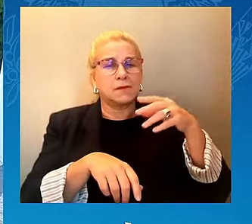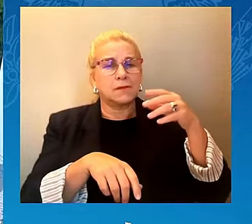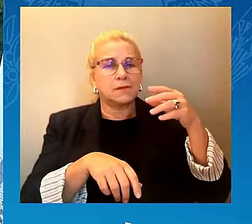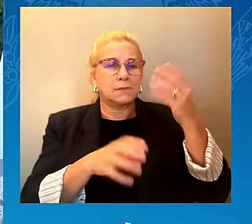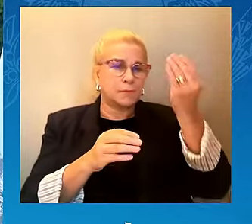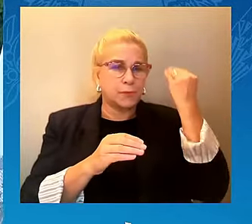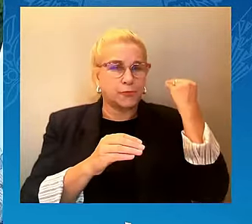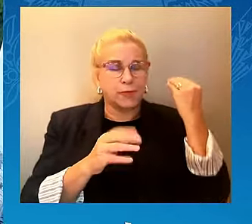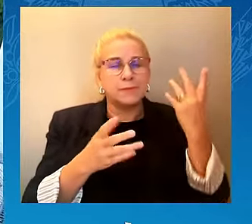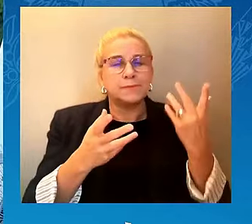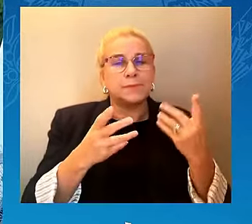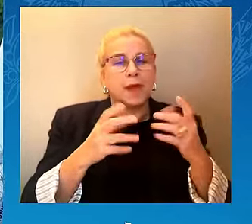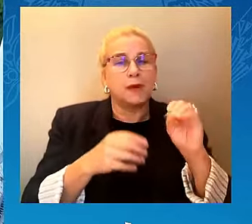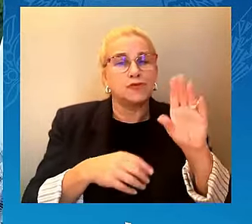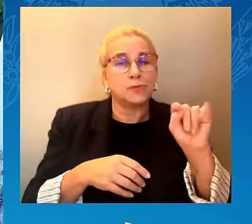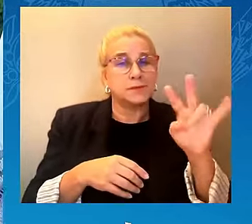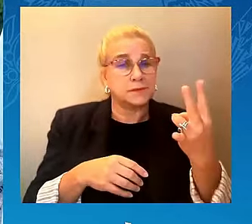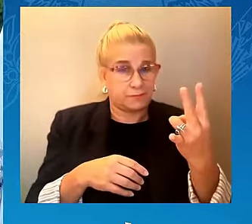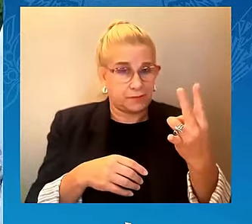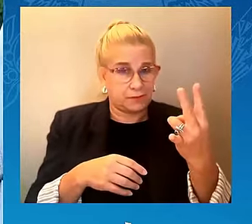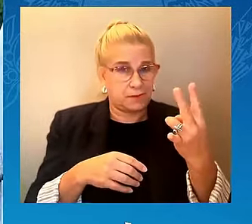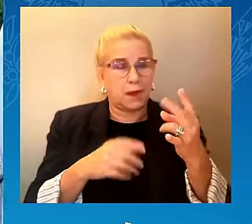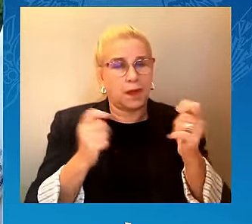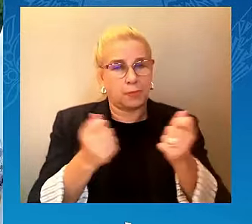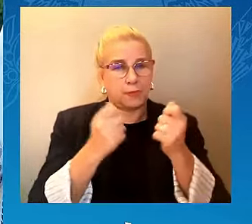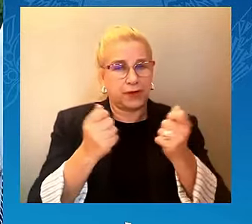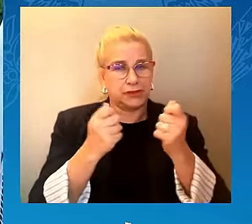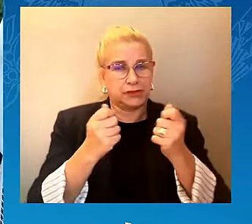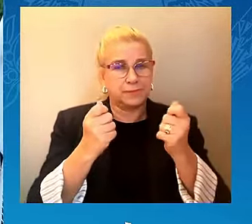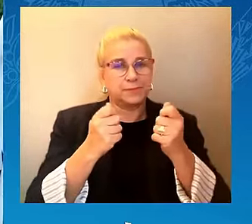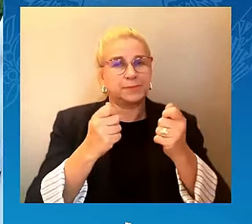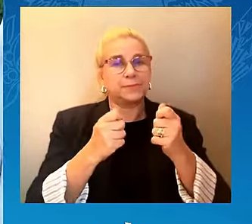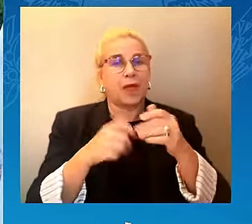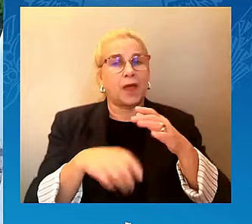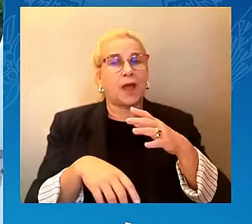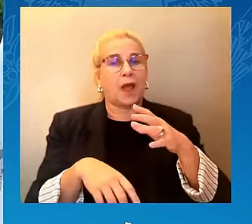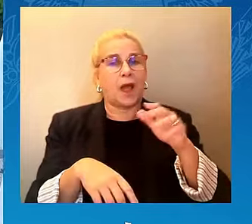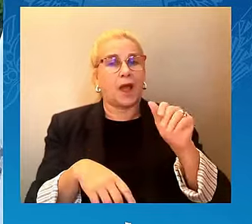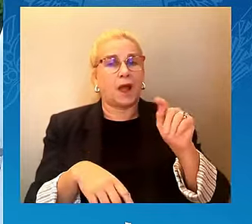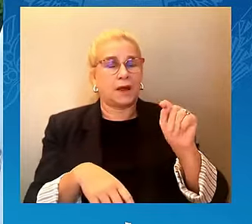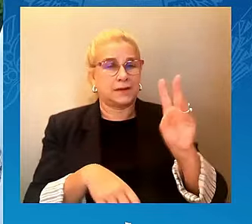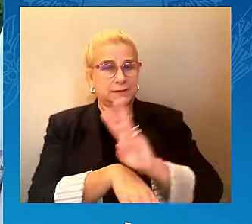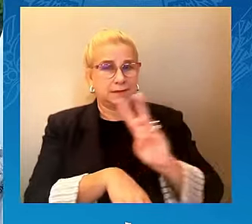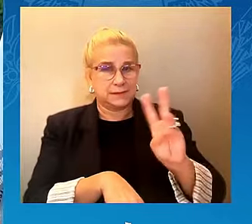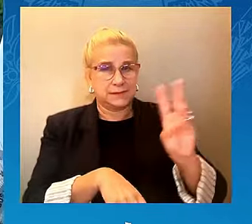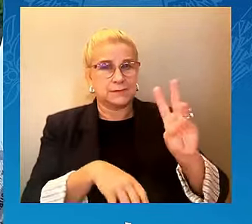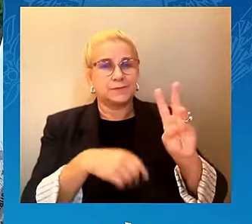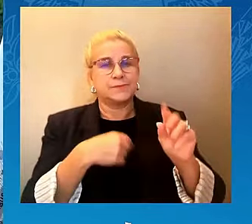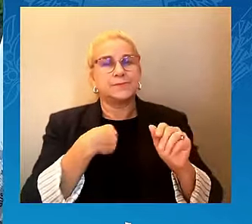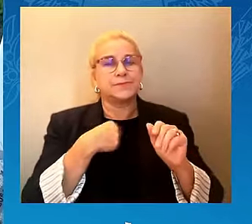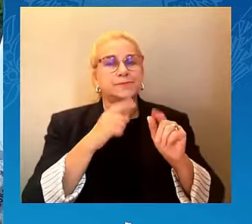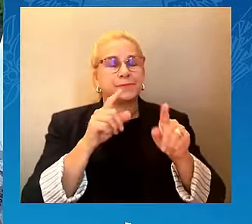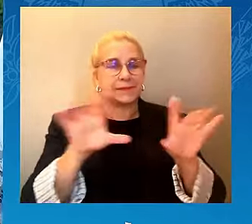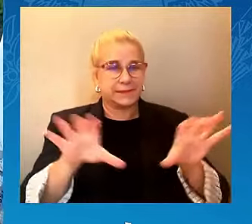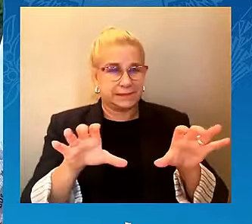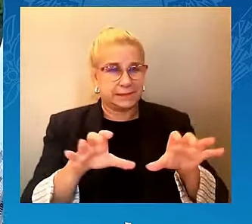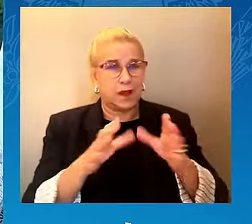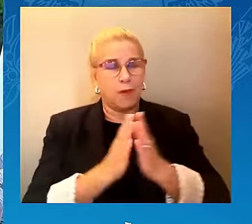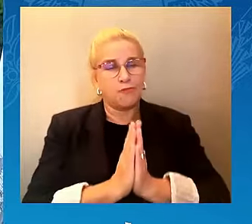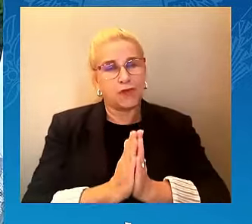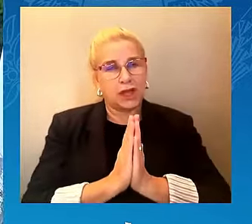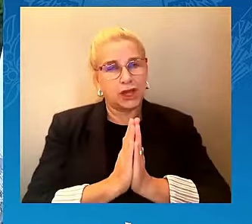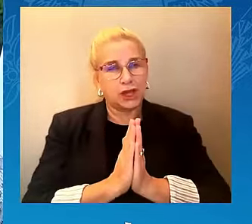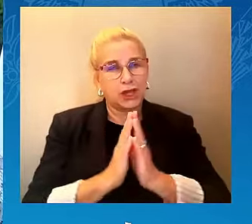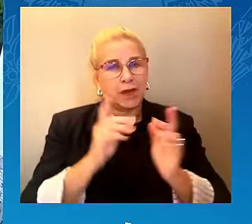and bloodshed come to an end. As the first Jewish spouse of an American president or